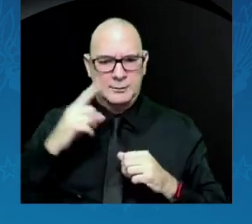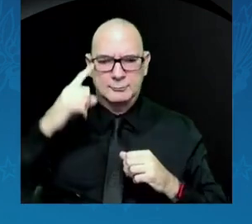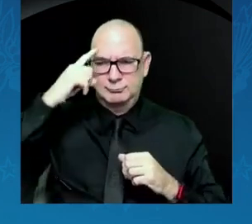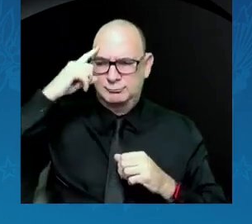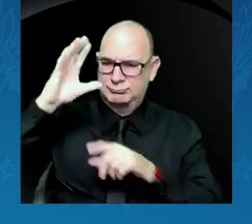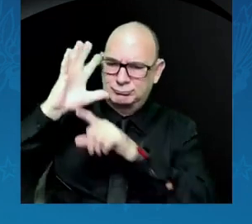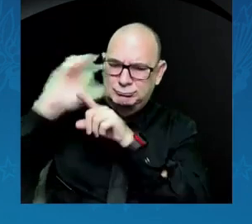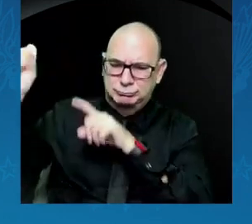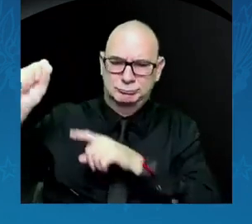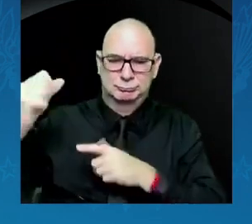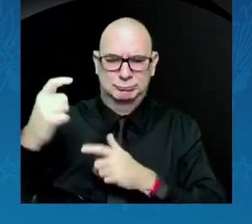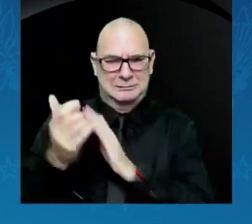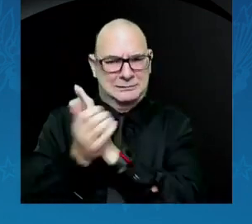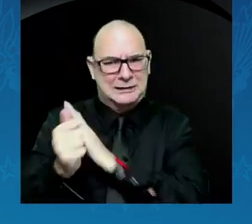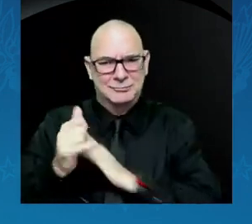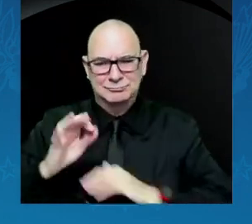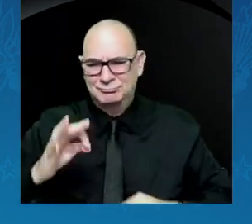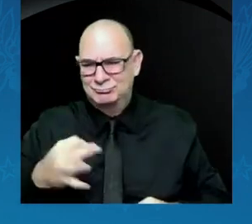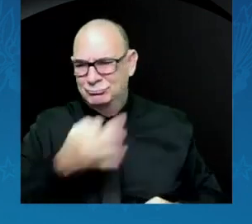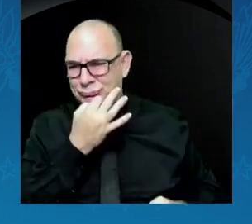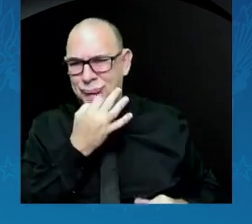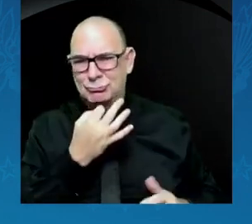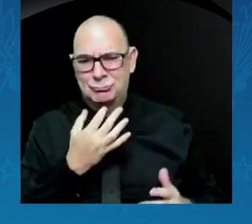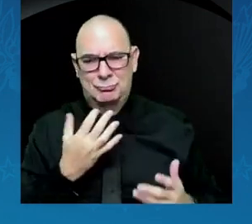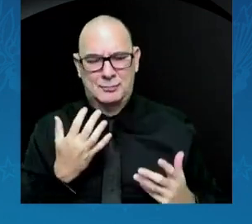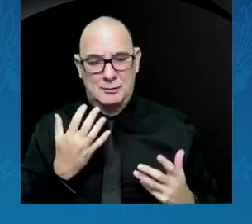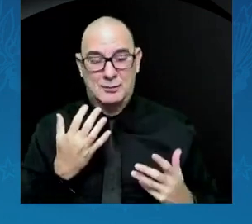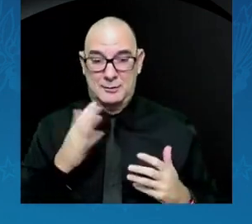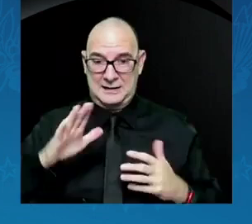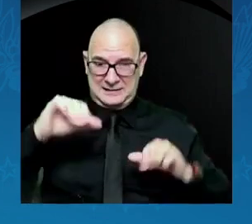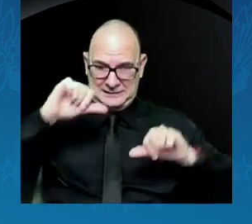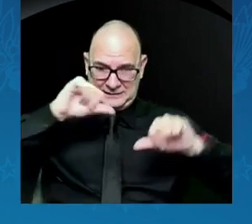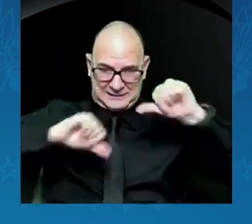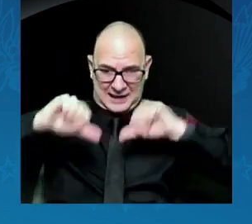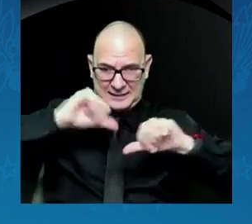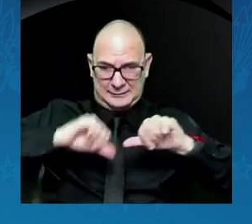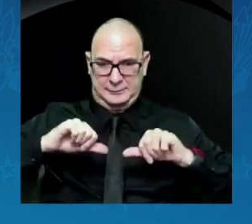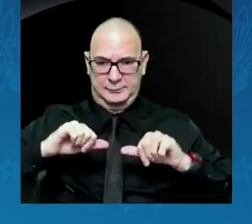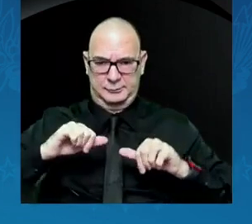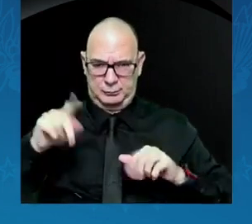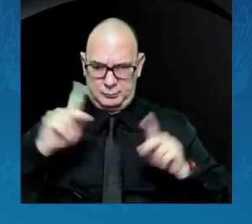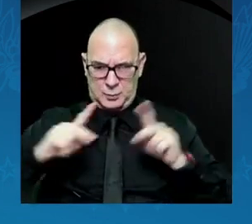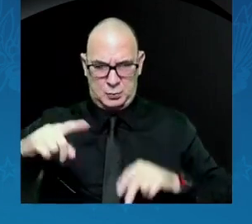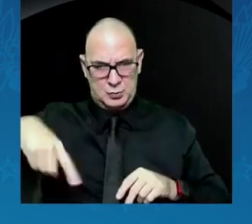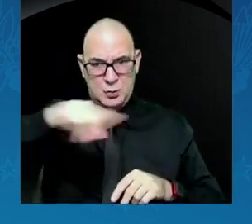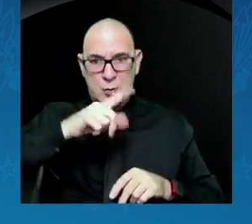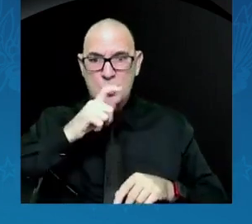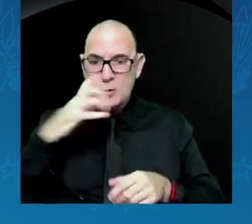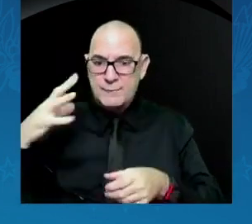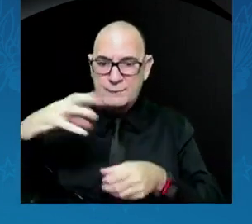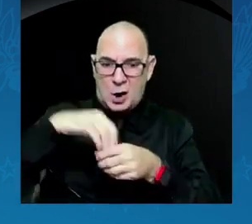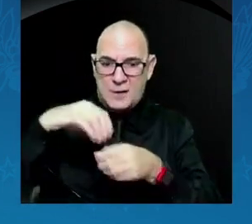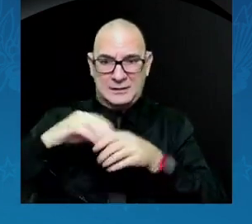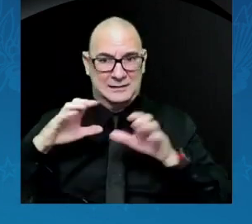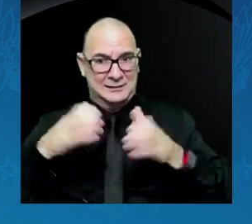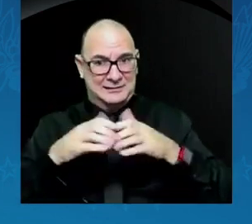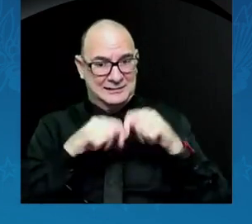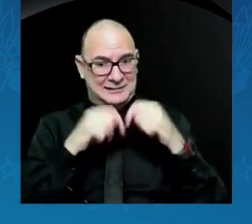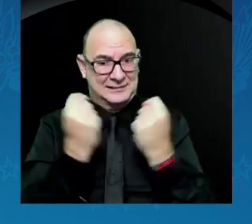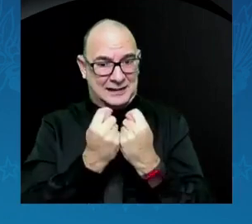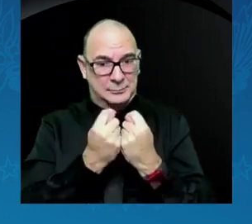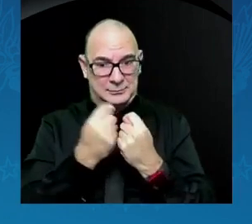of engineers, of the people who you are, who make up the team at NASA, where this work is done. It really is